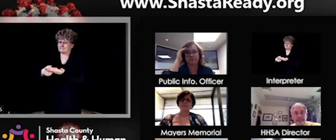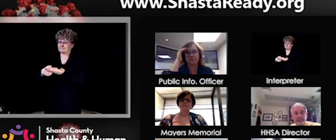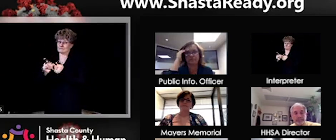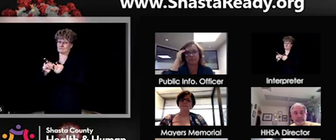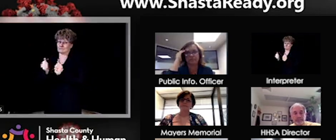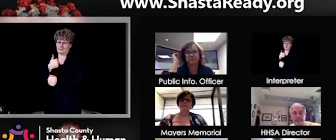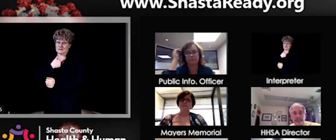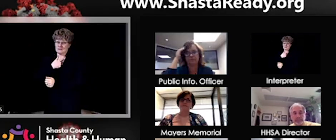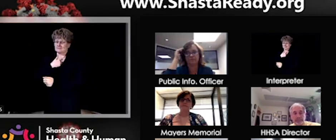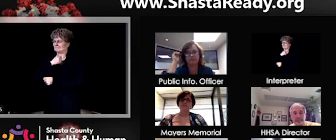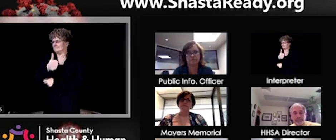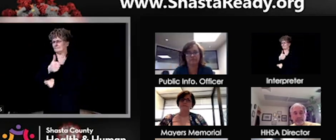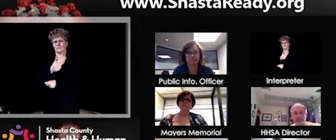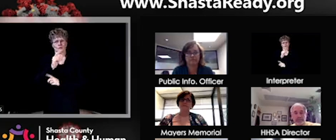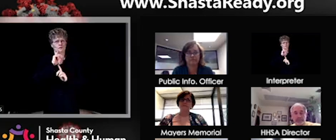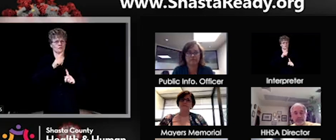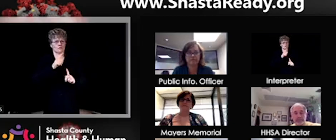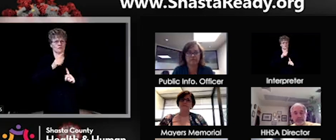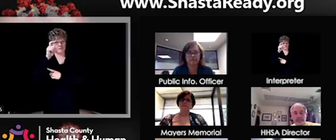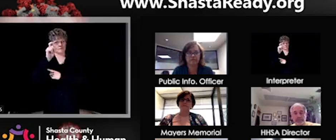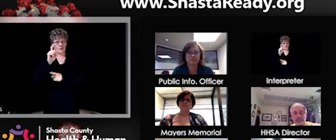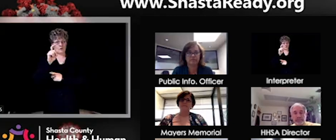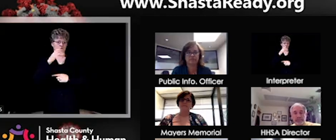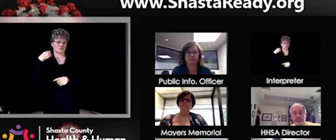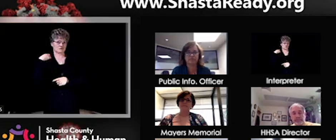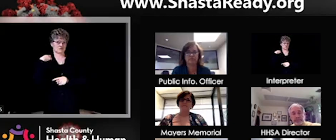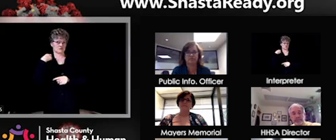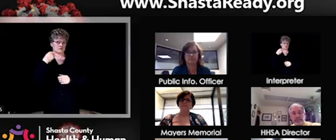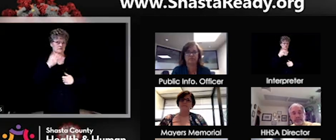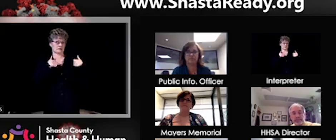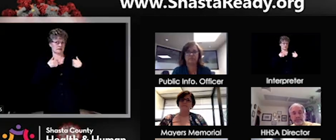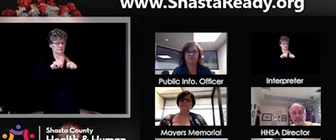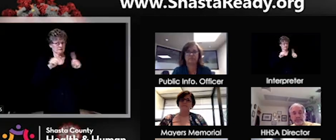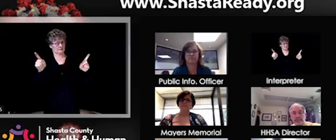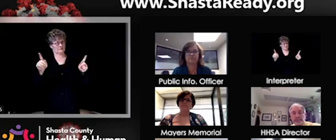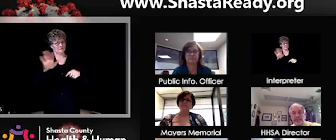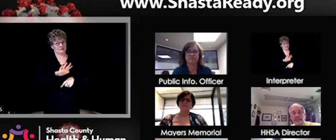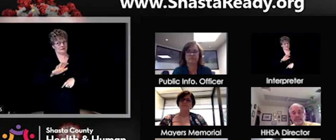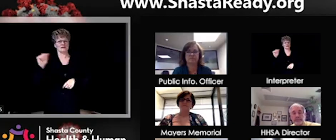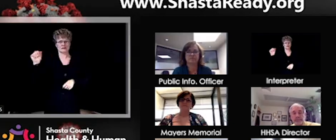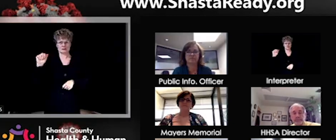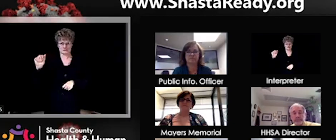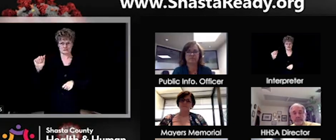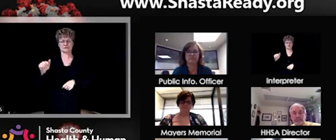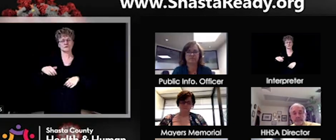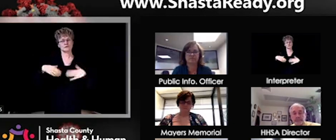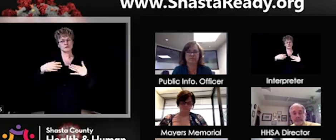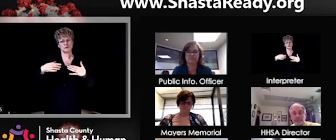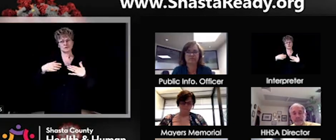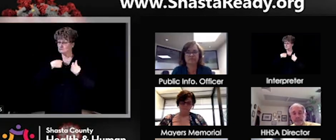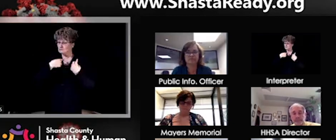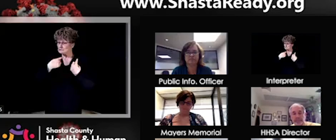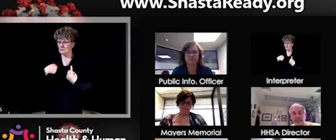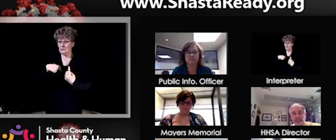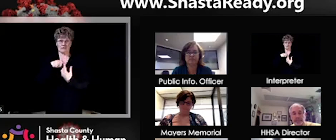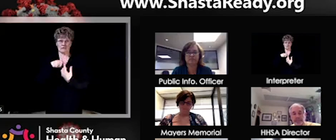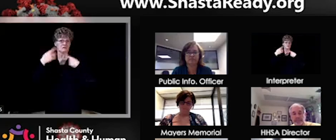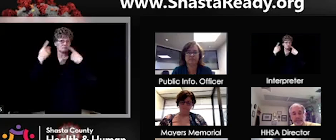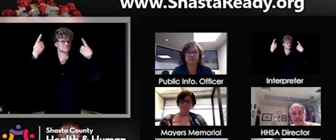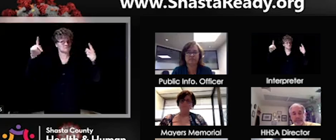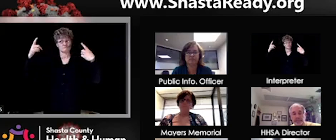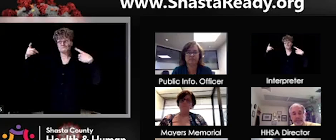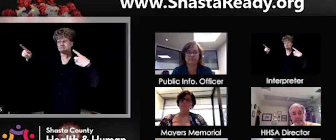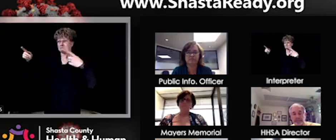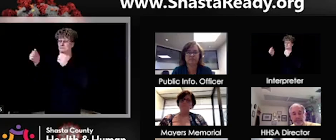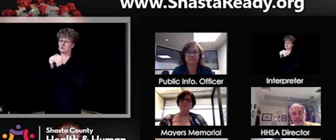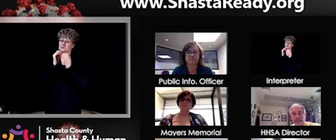chiefs and city writing city of Anderson. And we'll continue with what we've been doing and success that we've gained through communication.